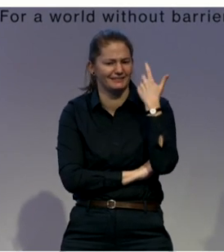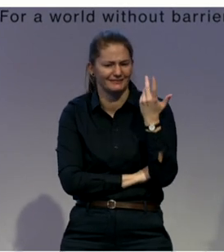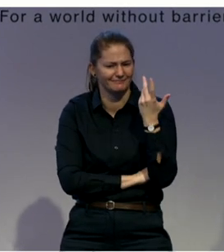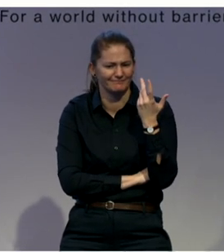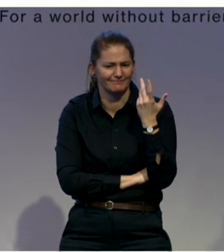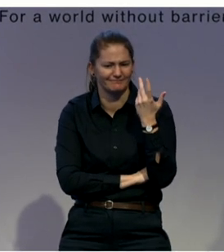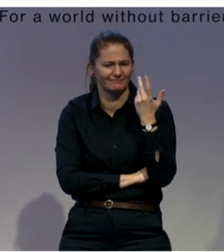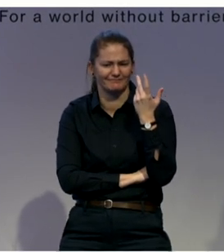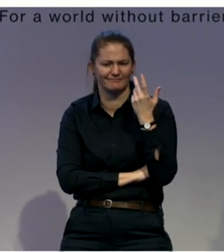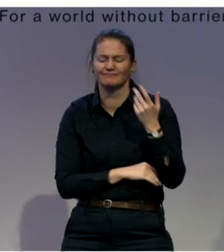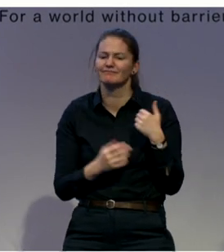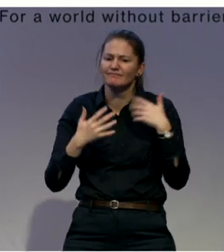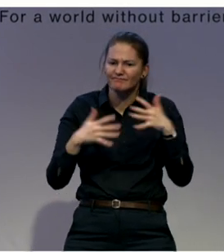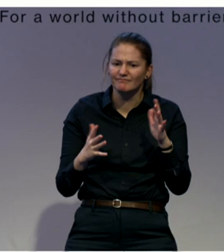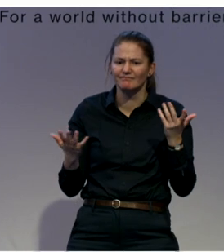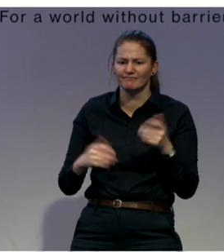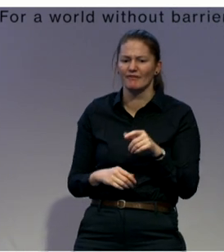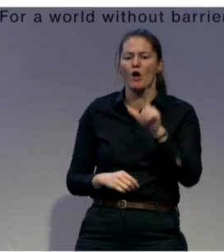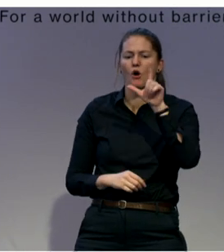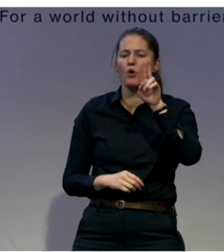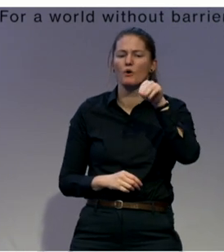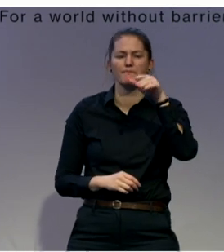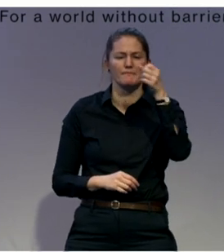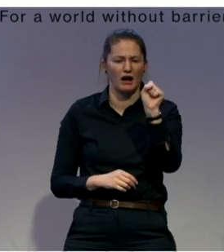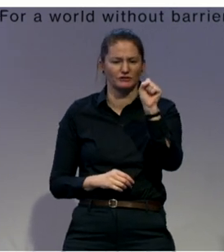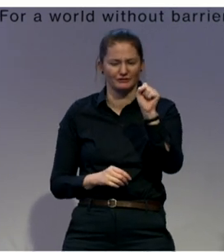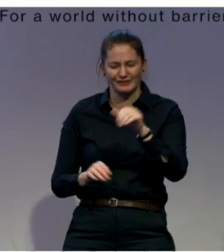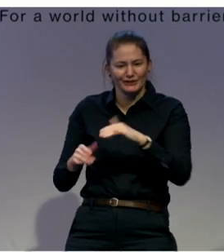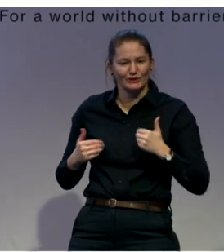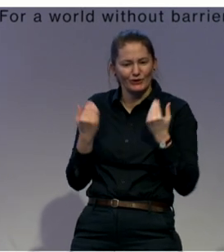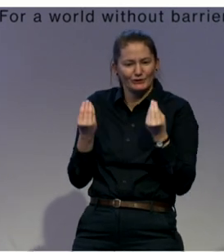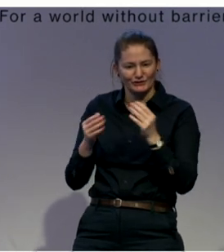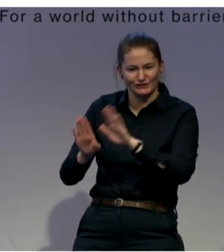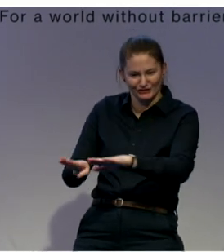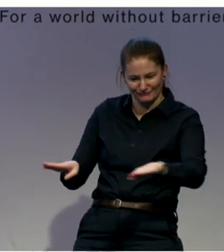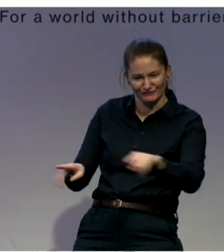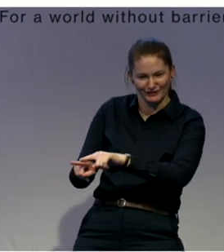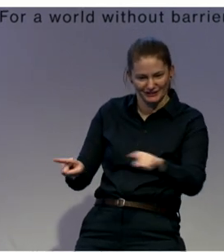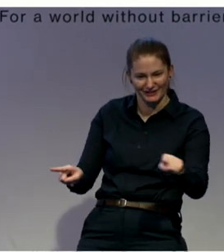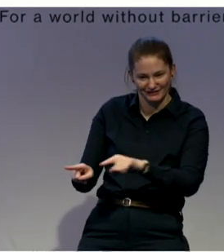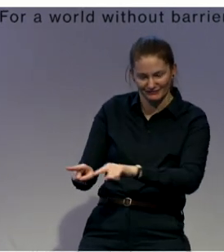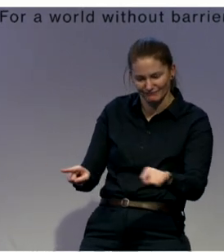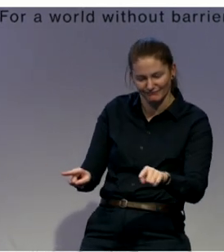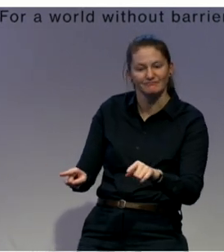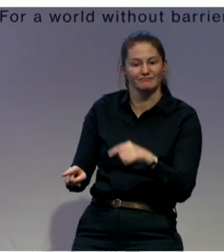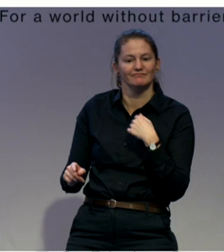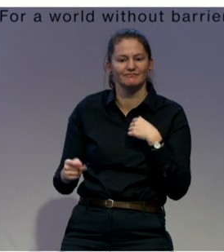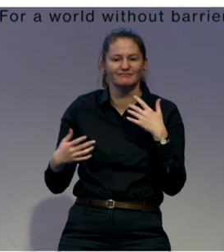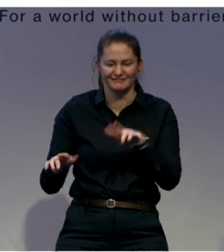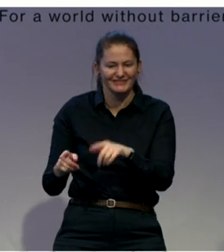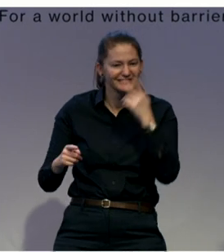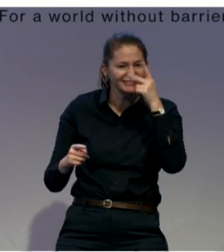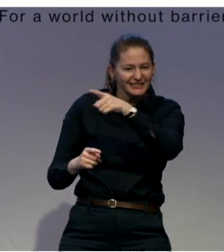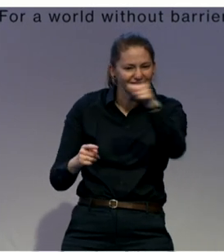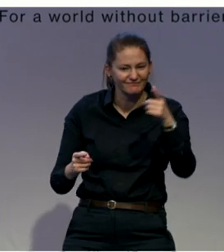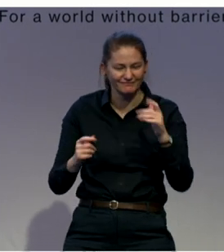their theatrical thought and images of institutions and